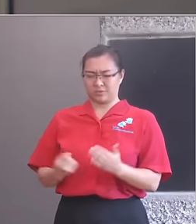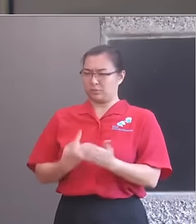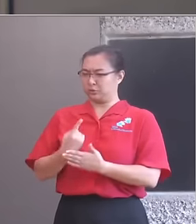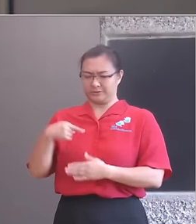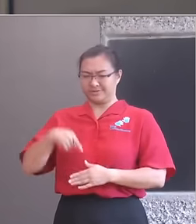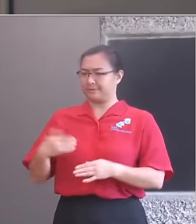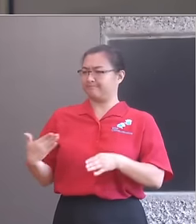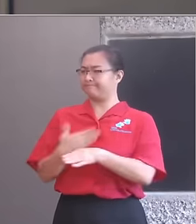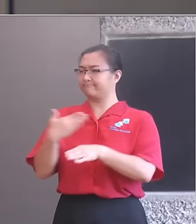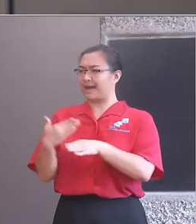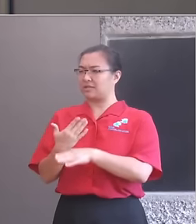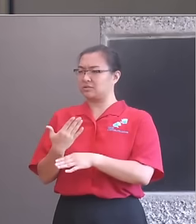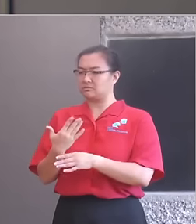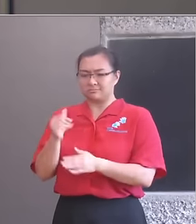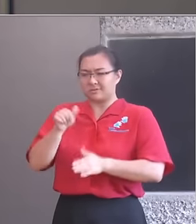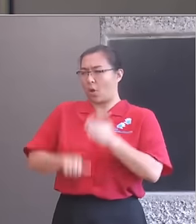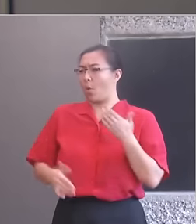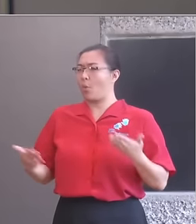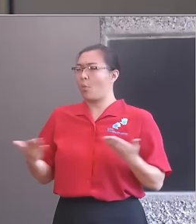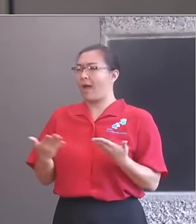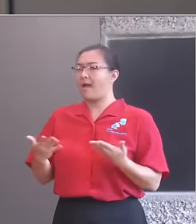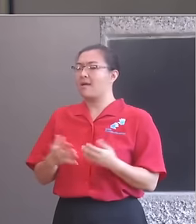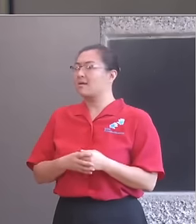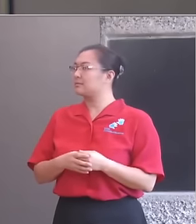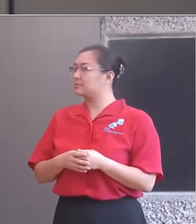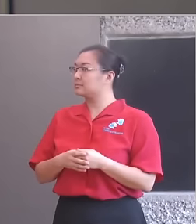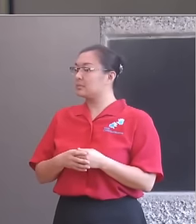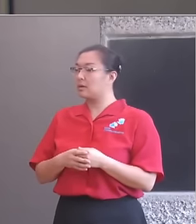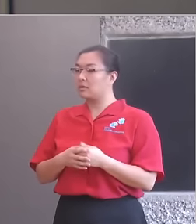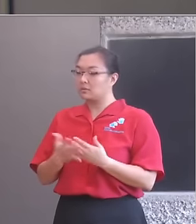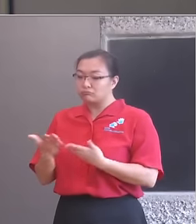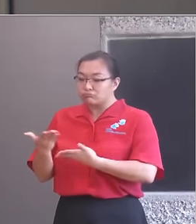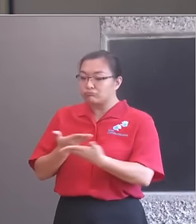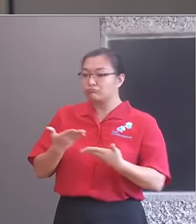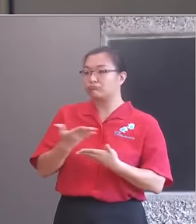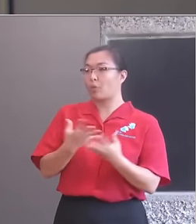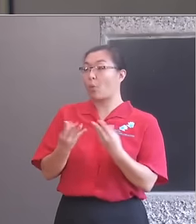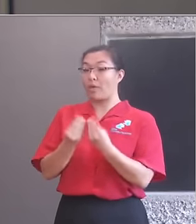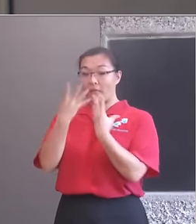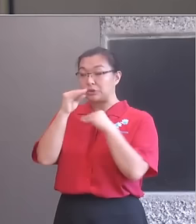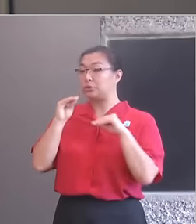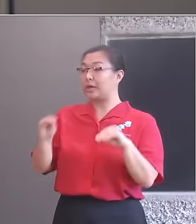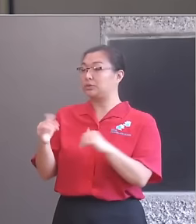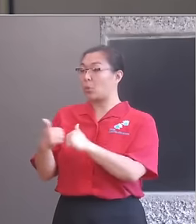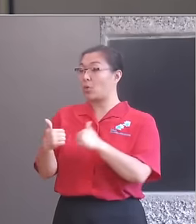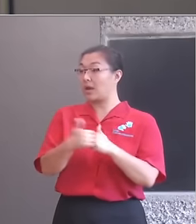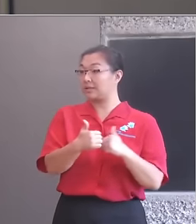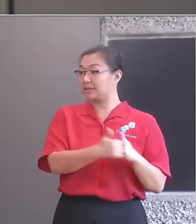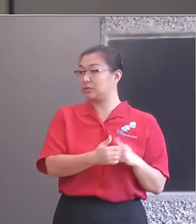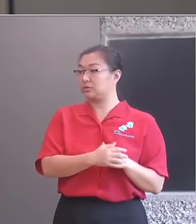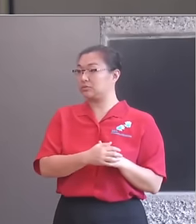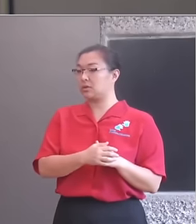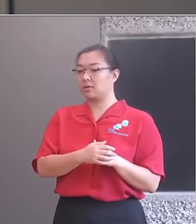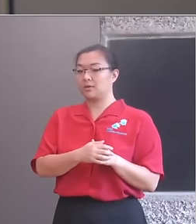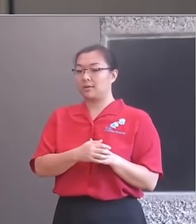encouraged partnership working between local councils and music organisations. whose budget, again, in times